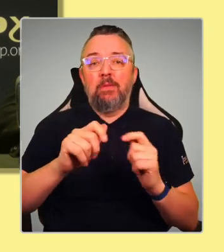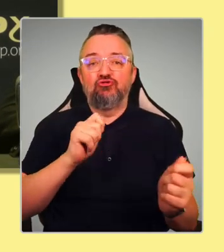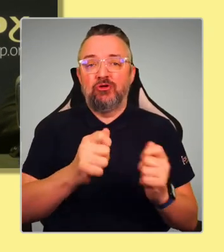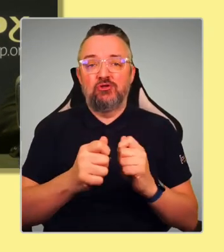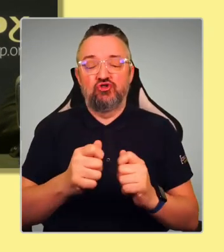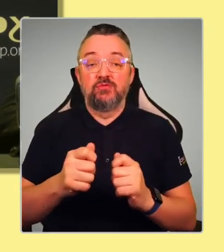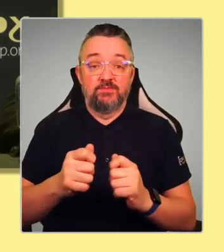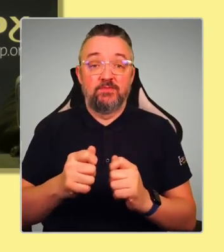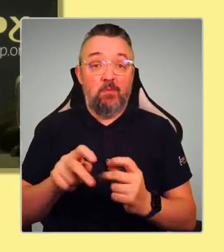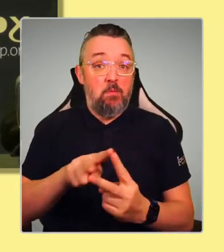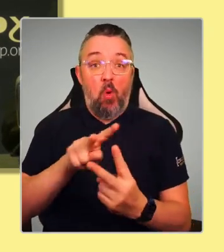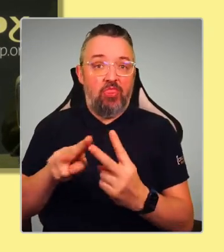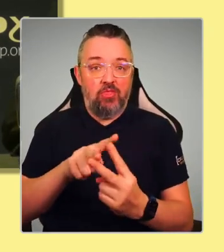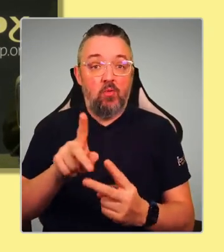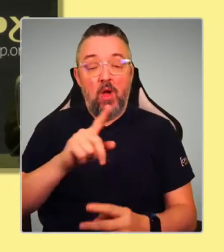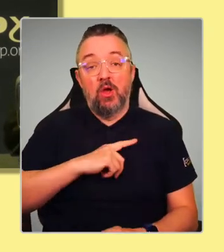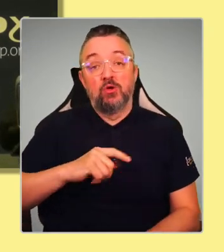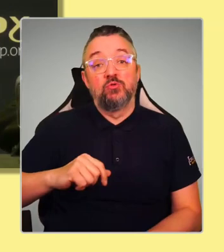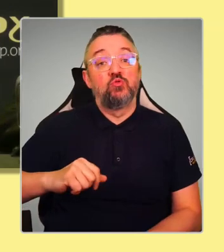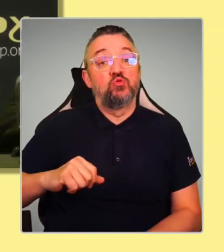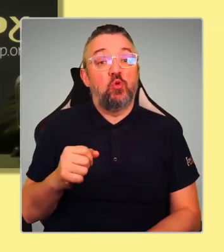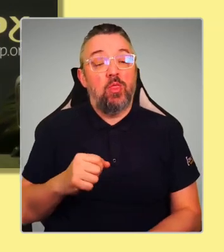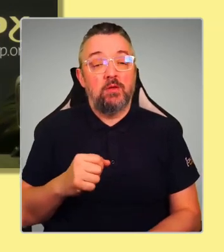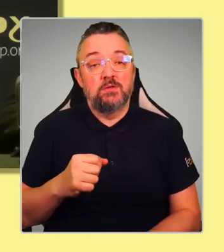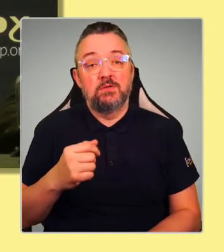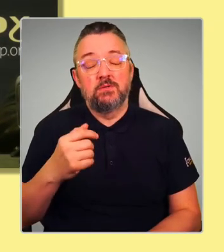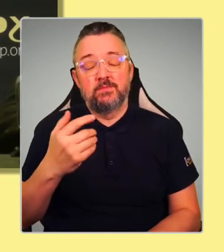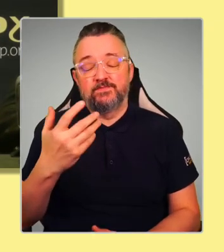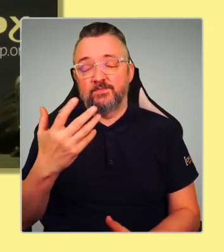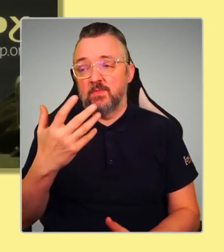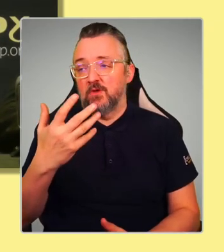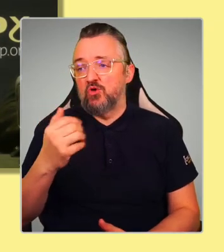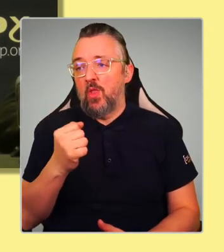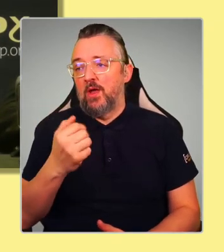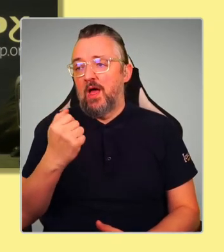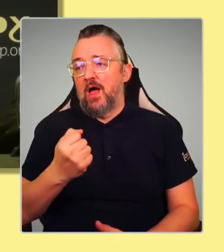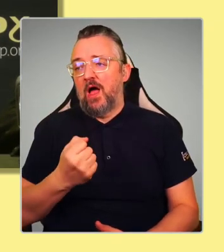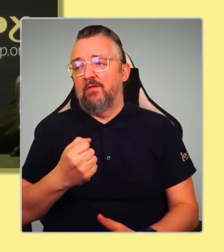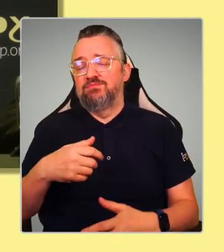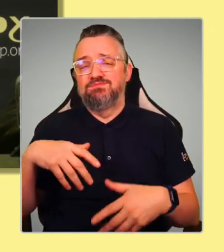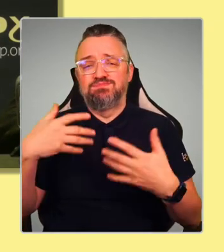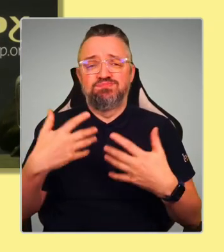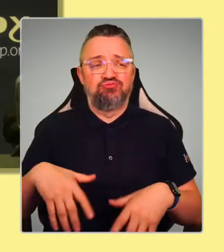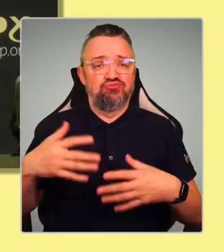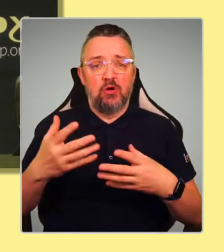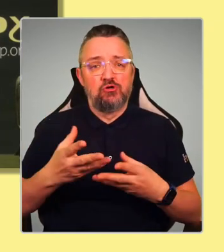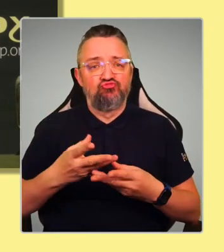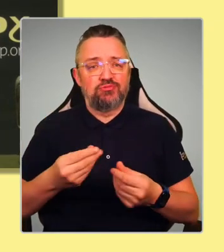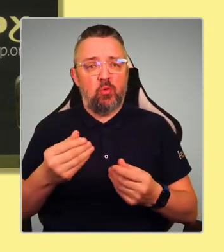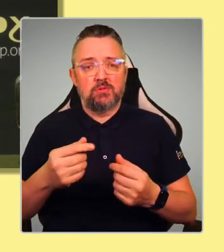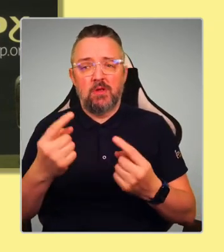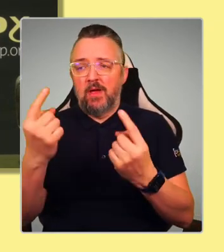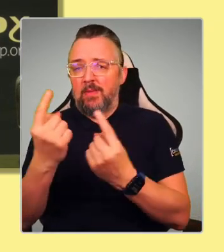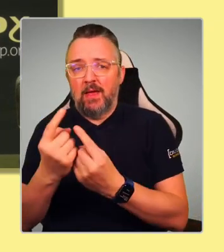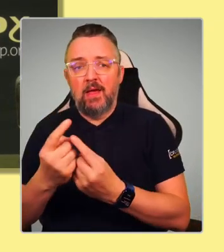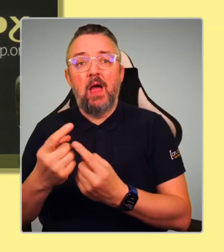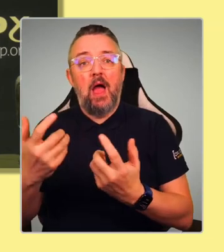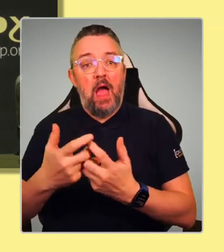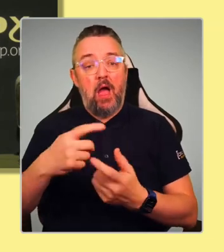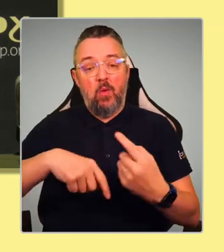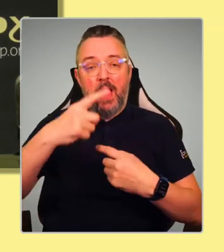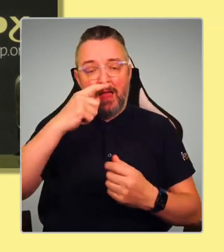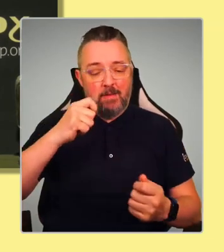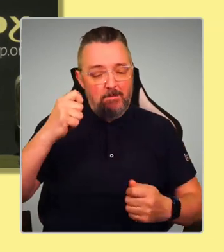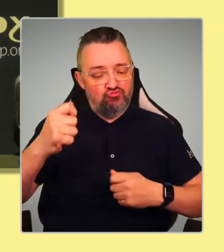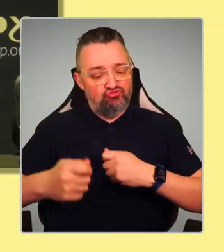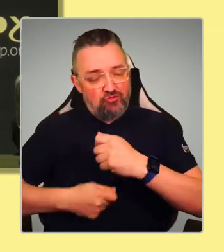Scotland has enormous resources when it comes to transitioning to a green economy. You